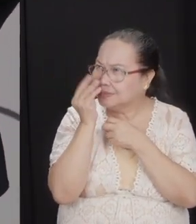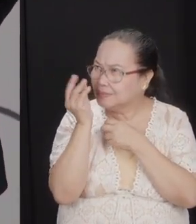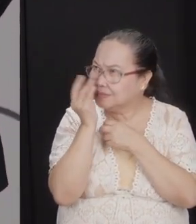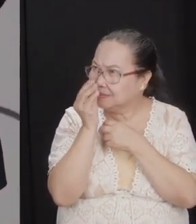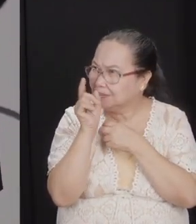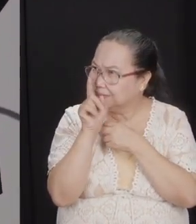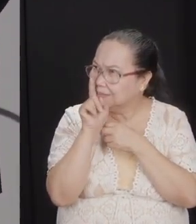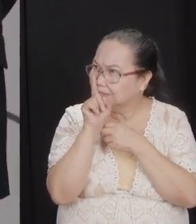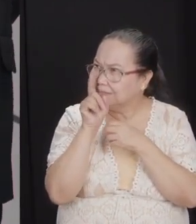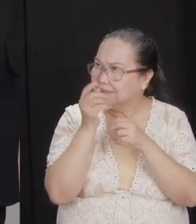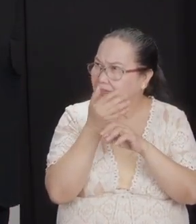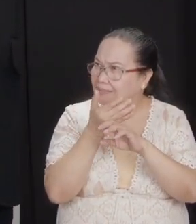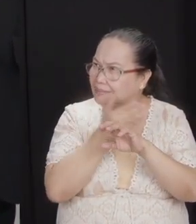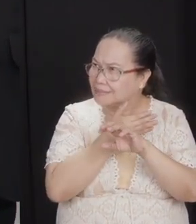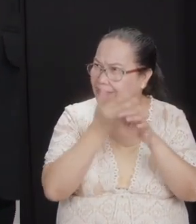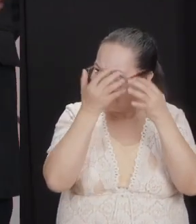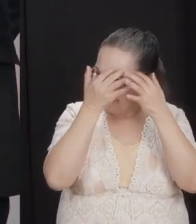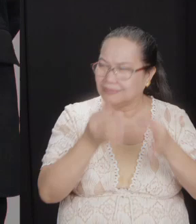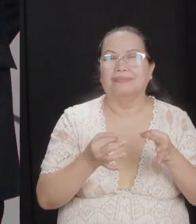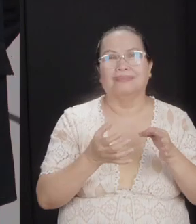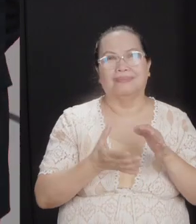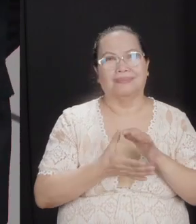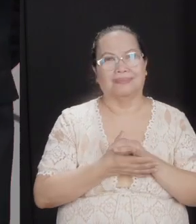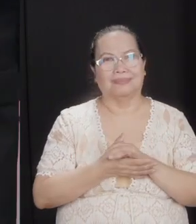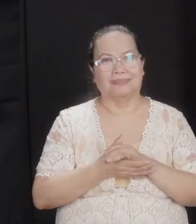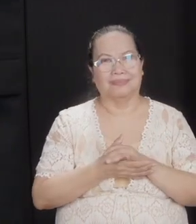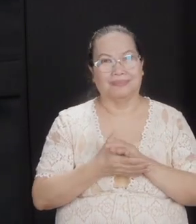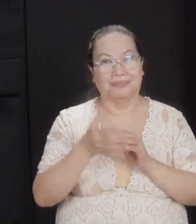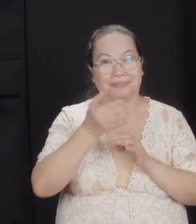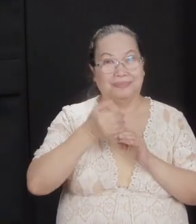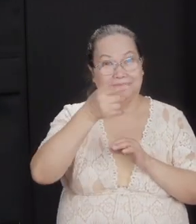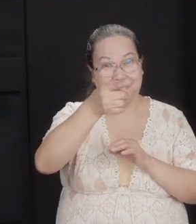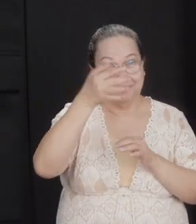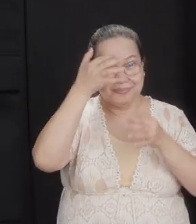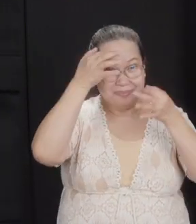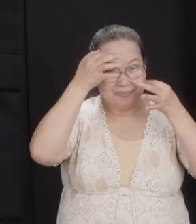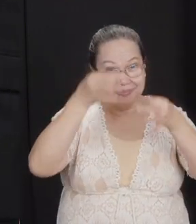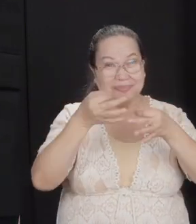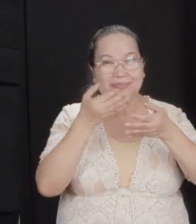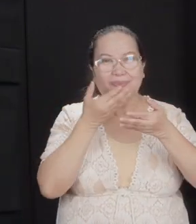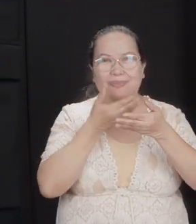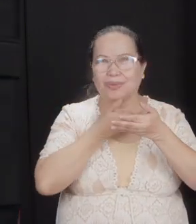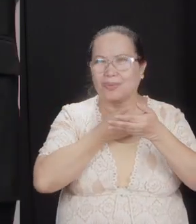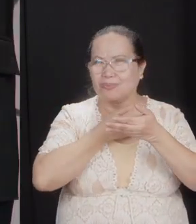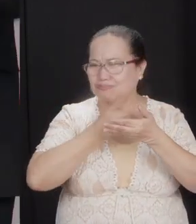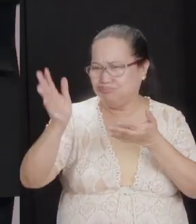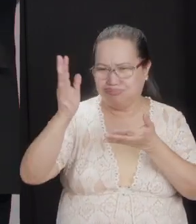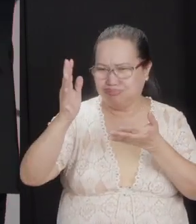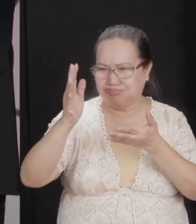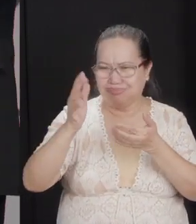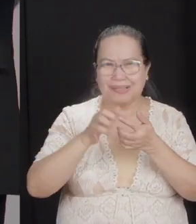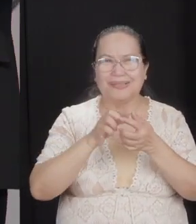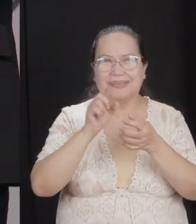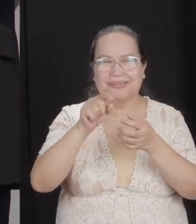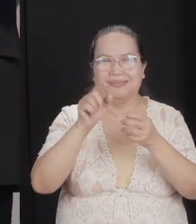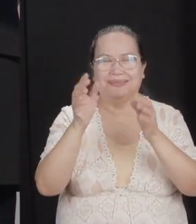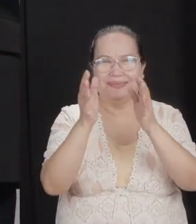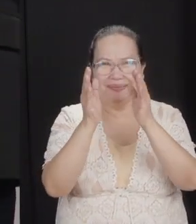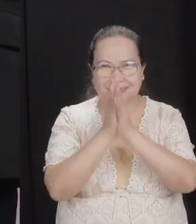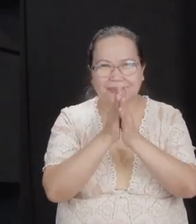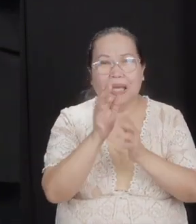That's always a good idea. Okay? Before you blow somebody away, you first hear them out. That's what they were going to do.